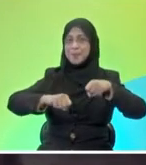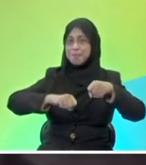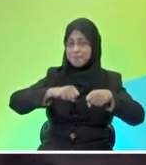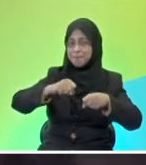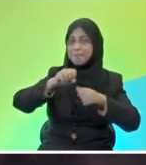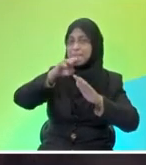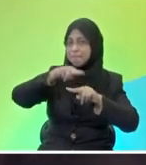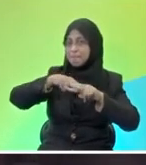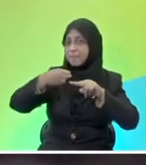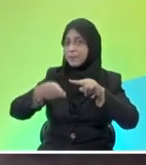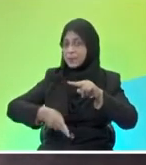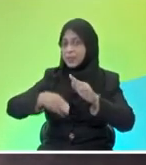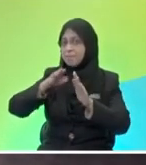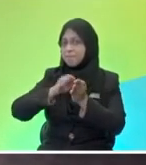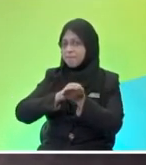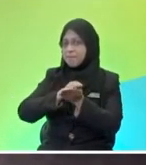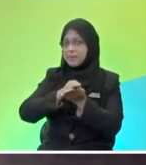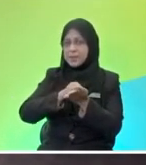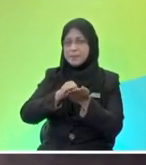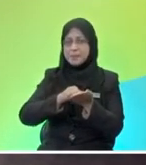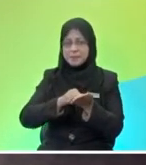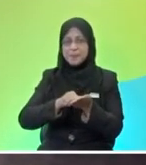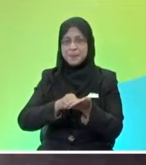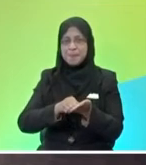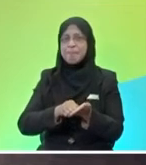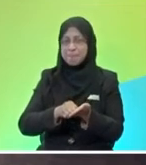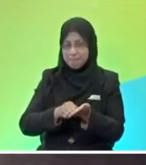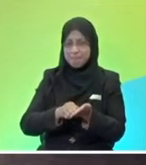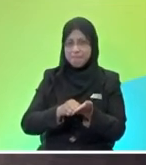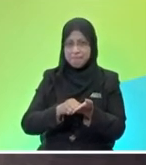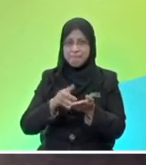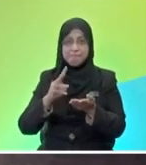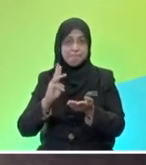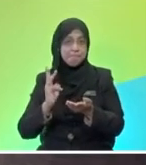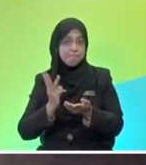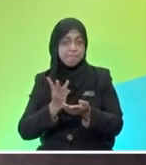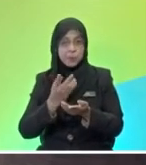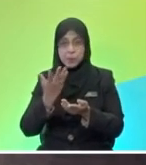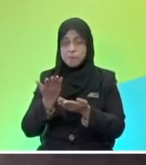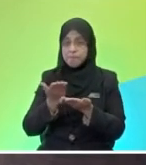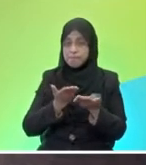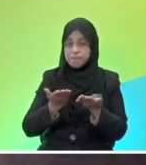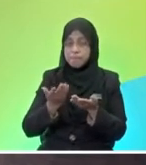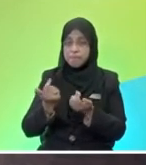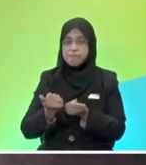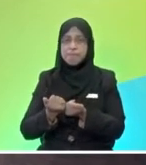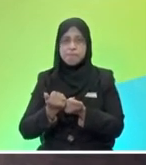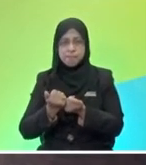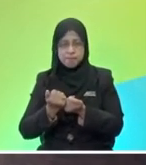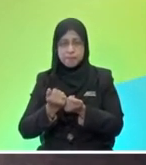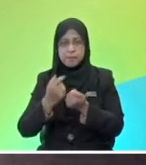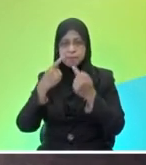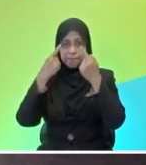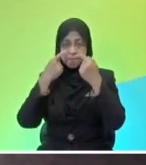oh interesting people's at home if you're doing this make sure you're angling the spray in the opposite direction not towards your eyes